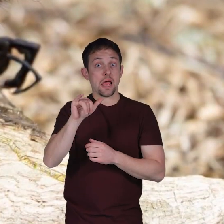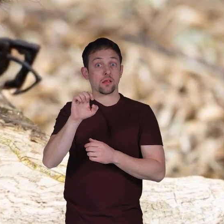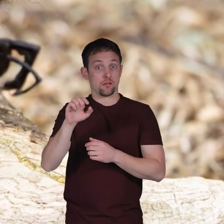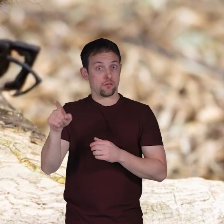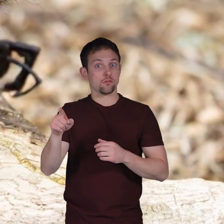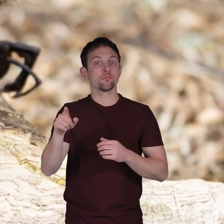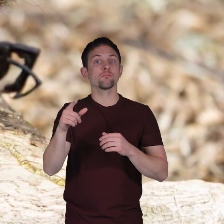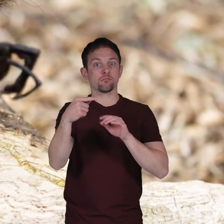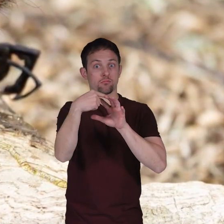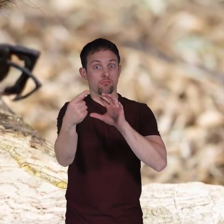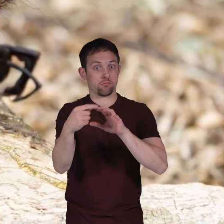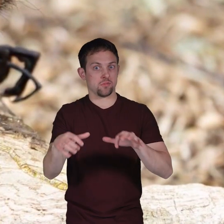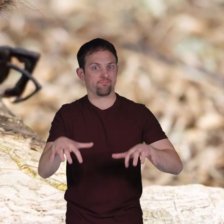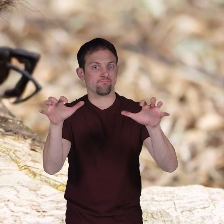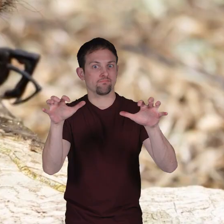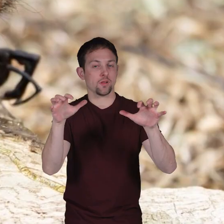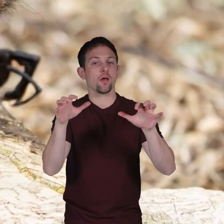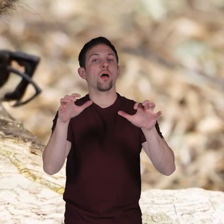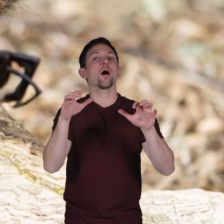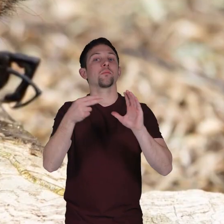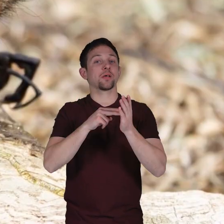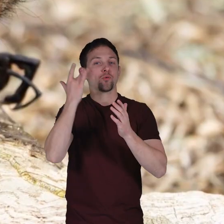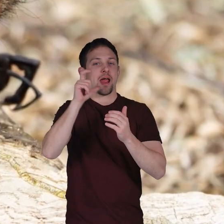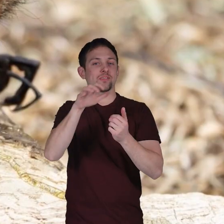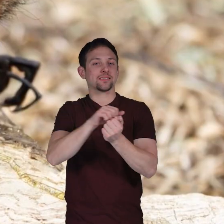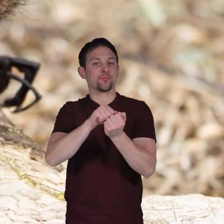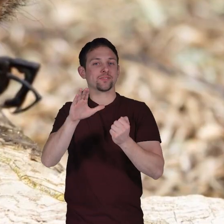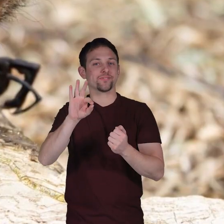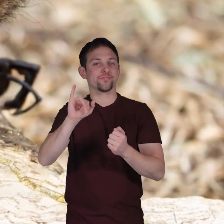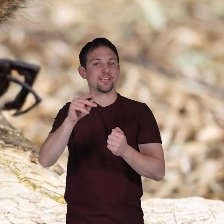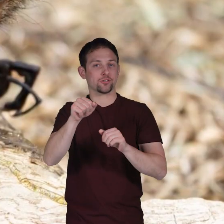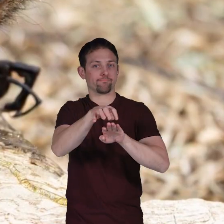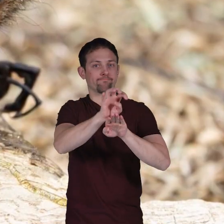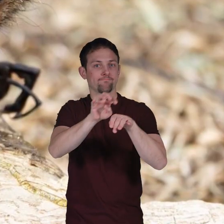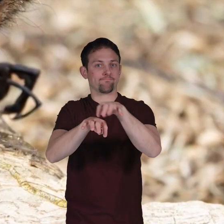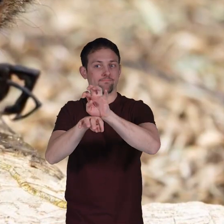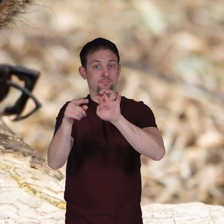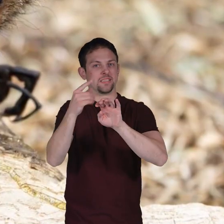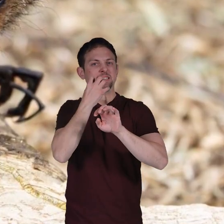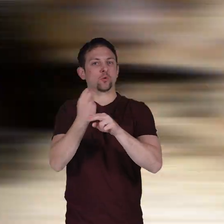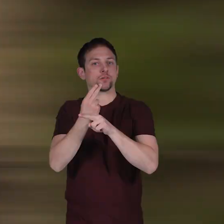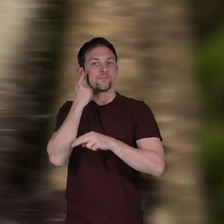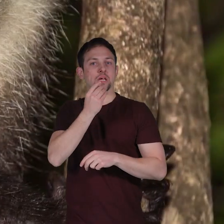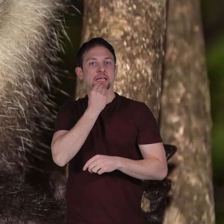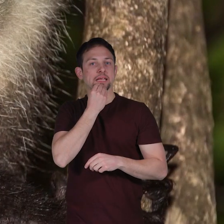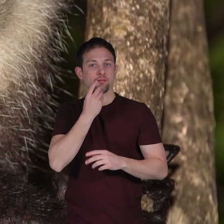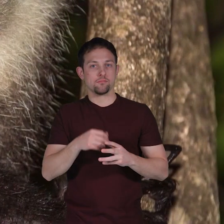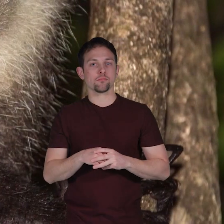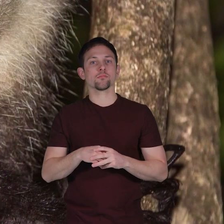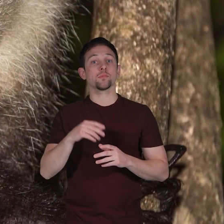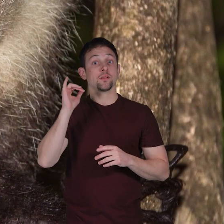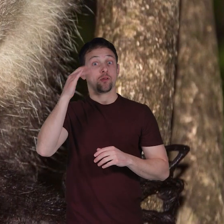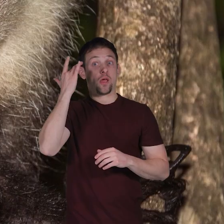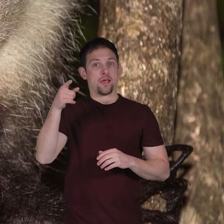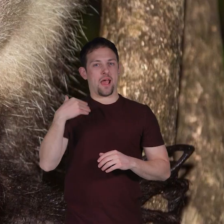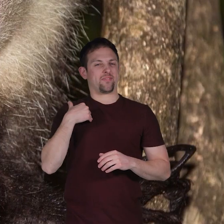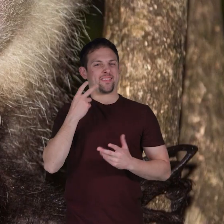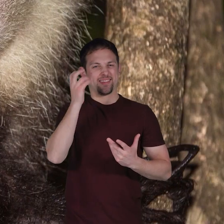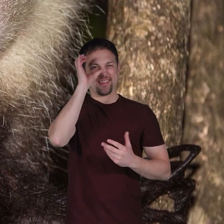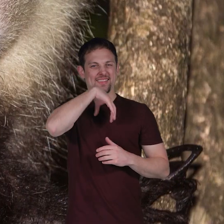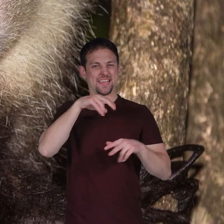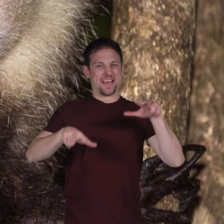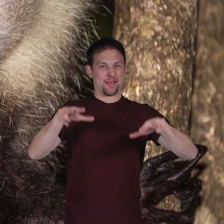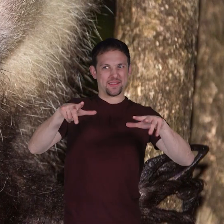raise their clawed fingers that way they don't damage their fingers which they use to eat because of this they have a